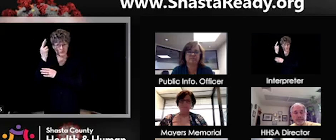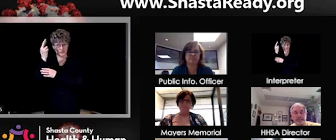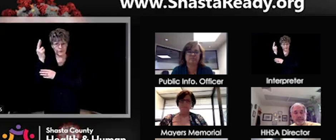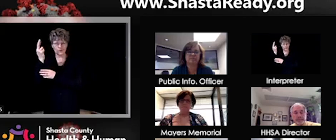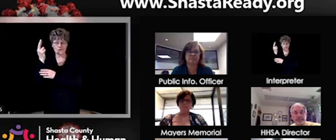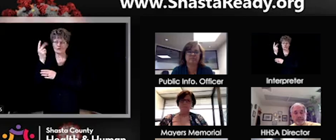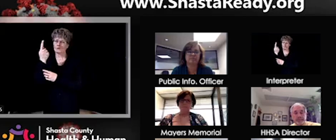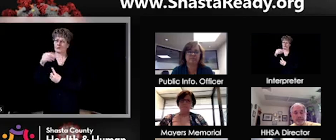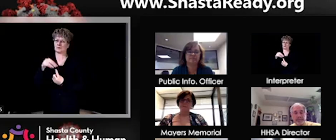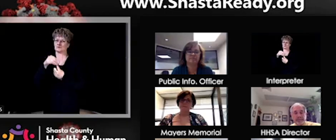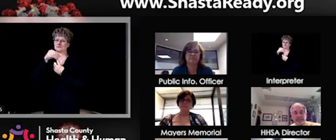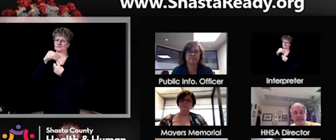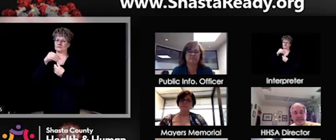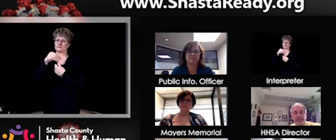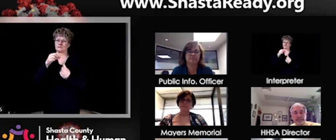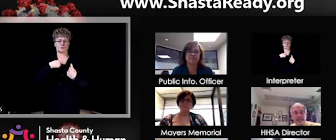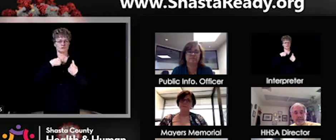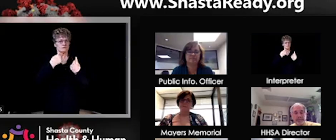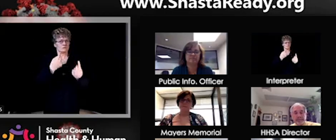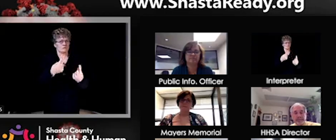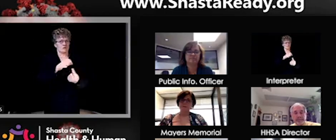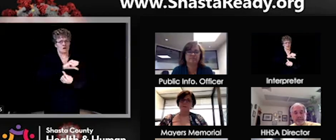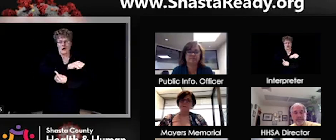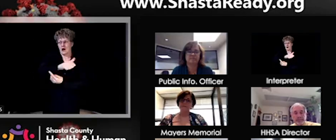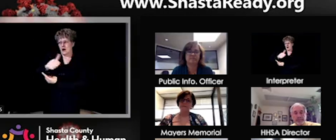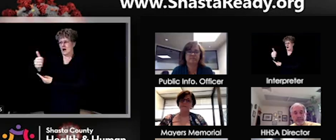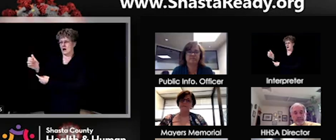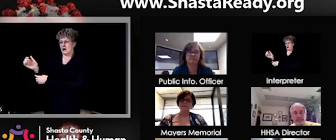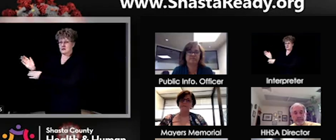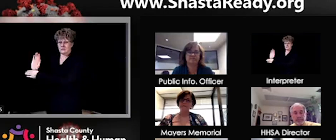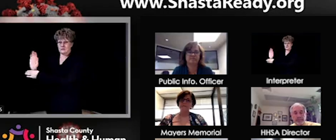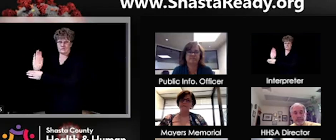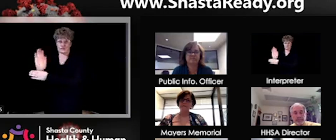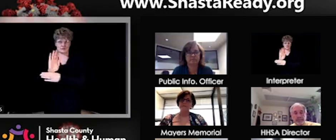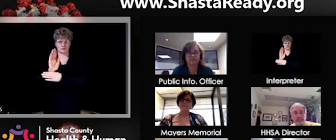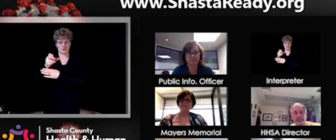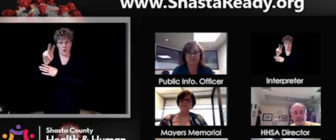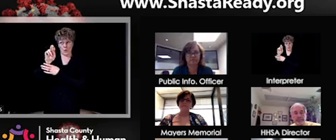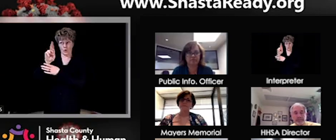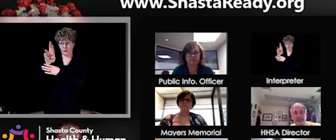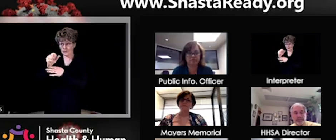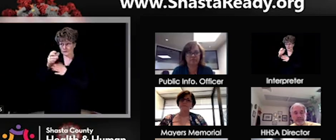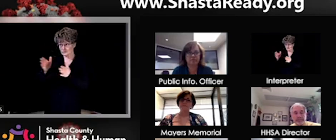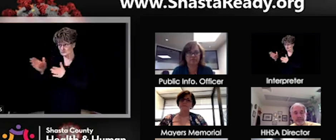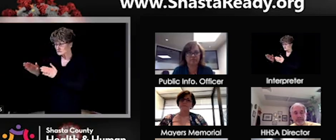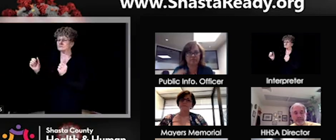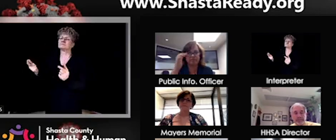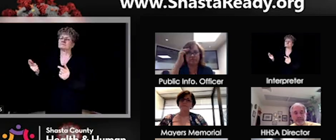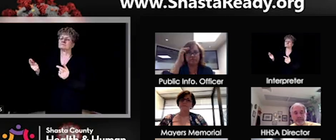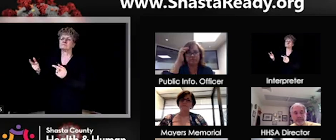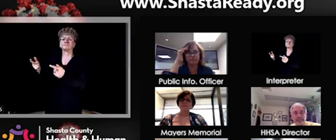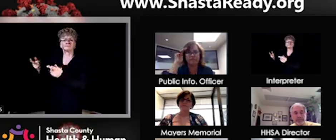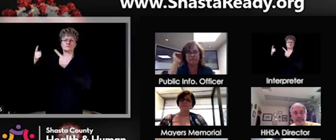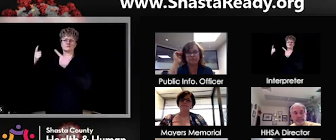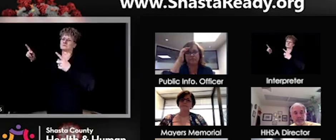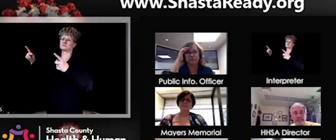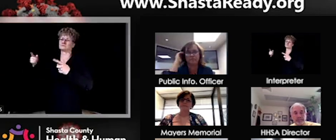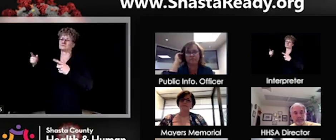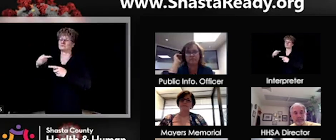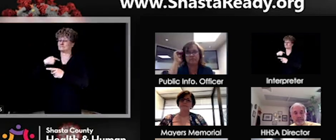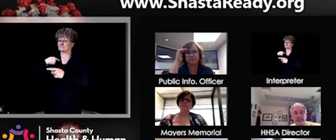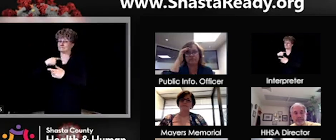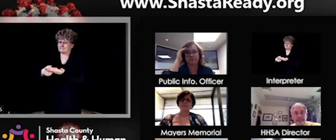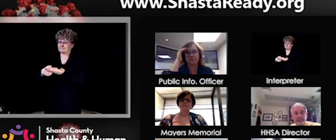our other business owners. I can only speak jurisdictionally for myself and I don't want to speak for the